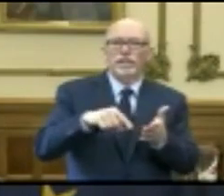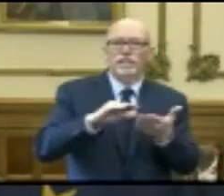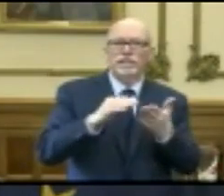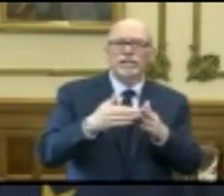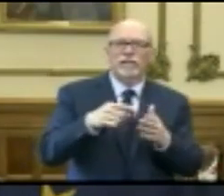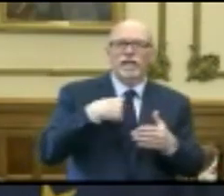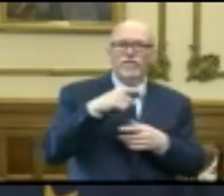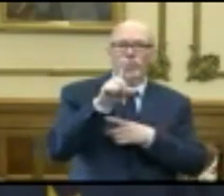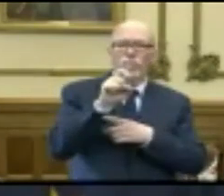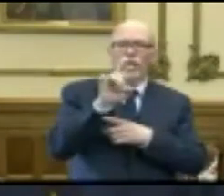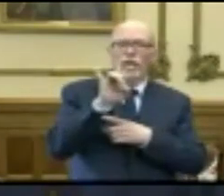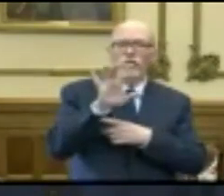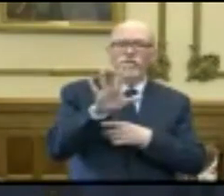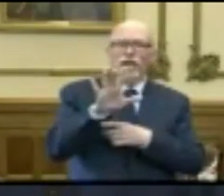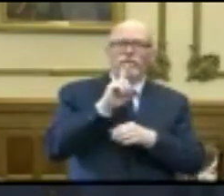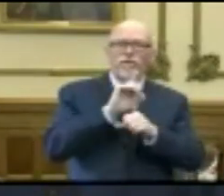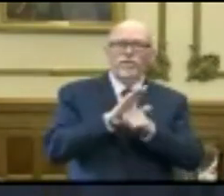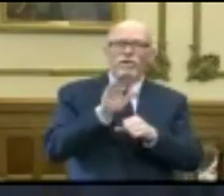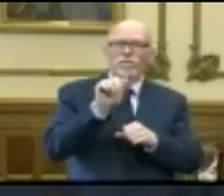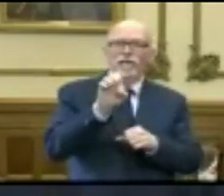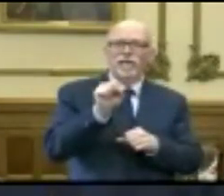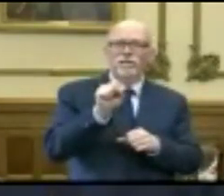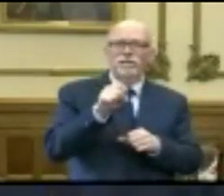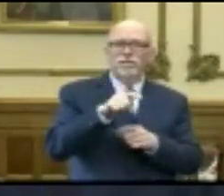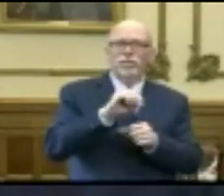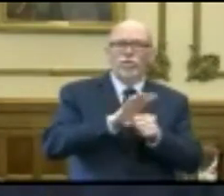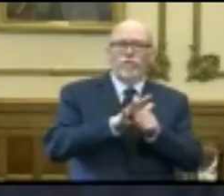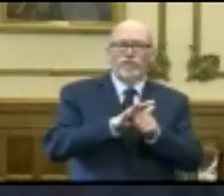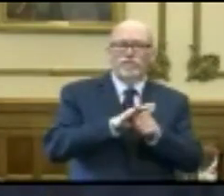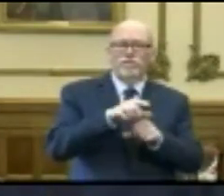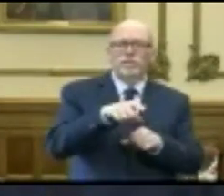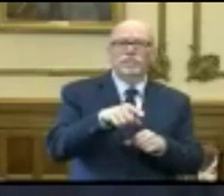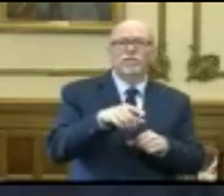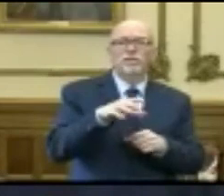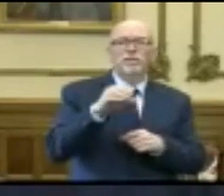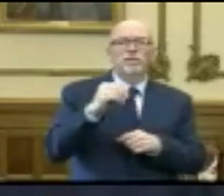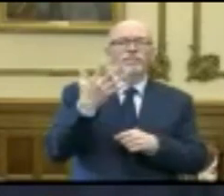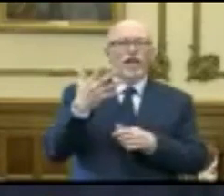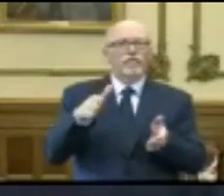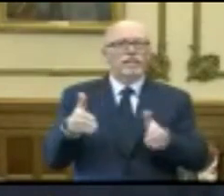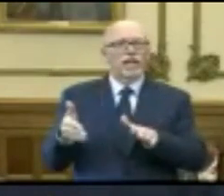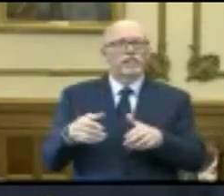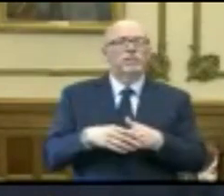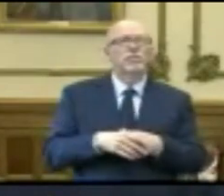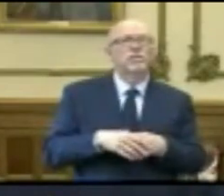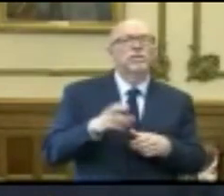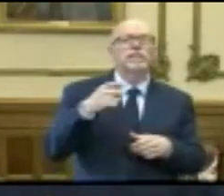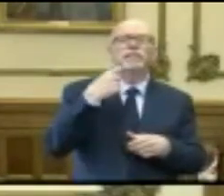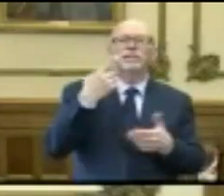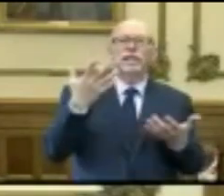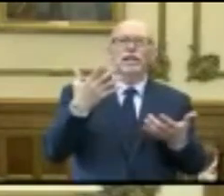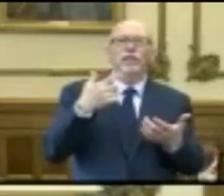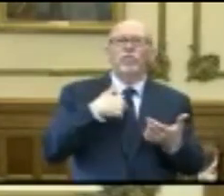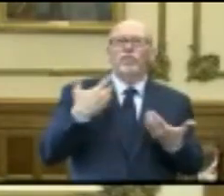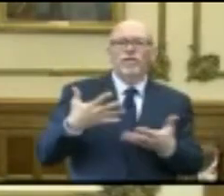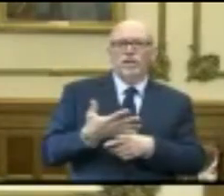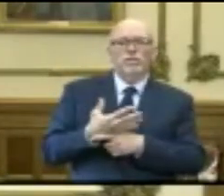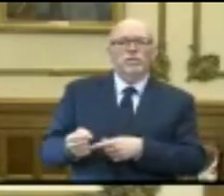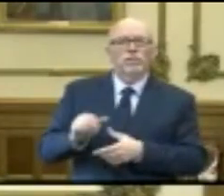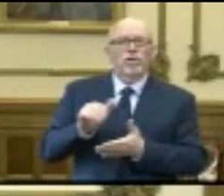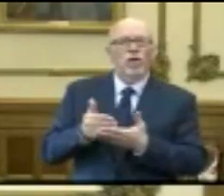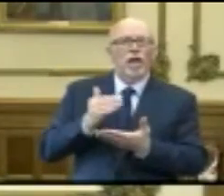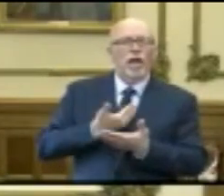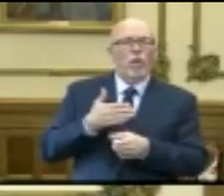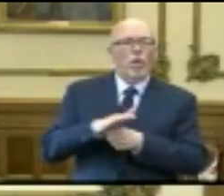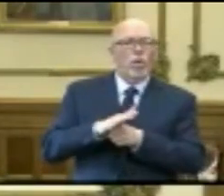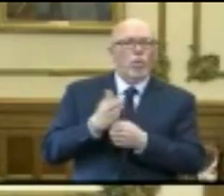185 confirmed cases of COVID-19 and five deaths, and he says they have exhausted all local